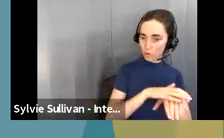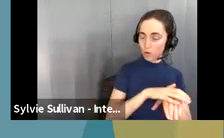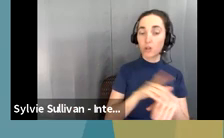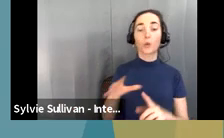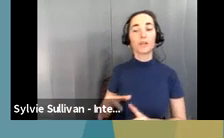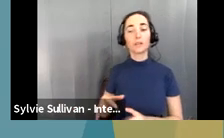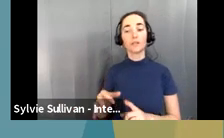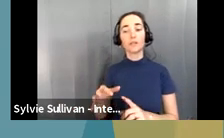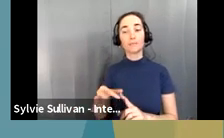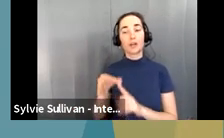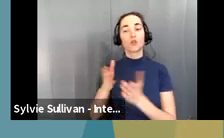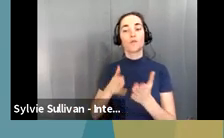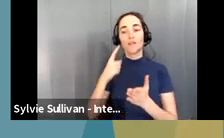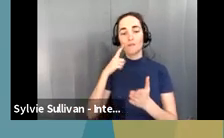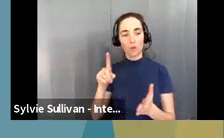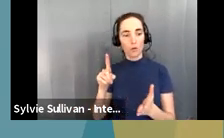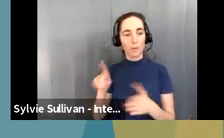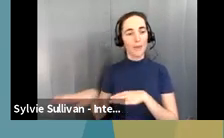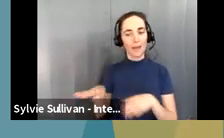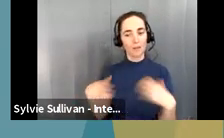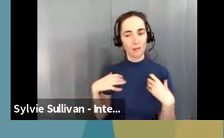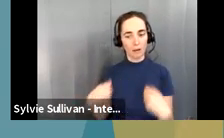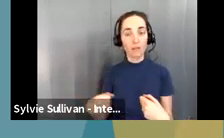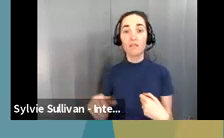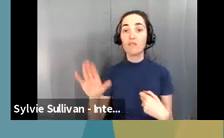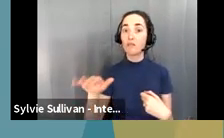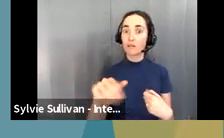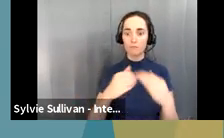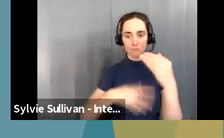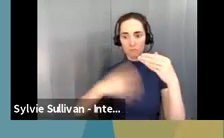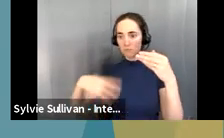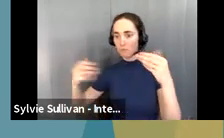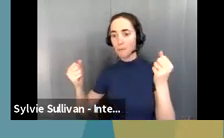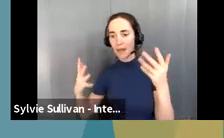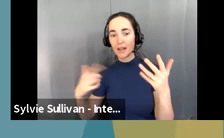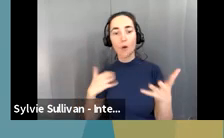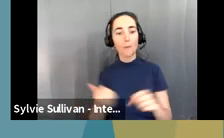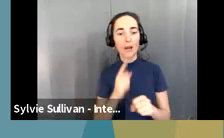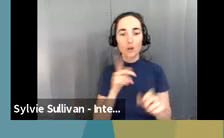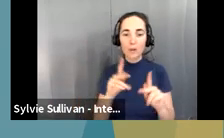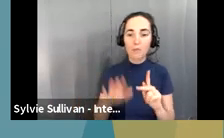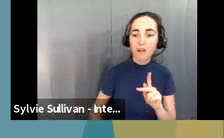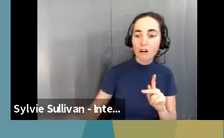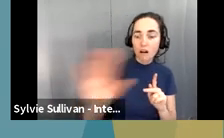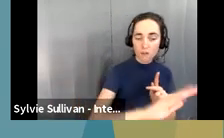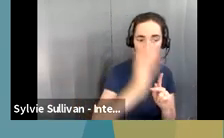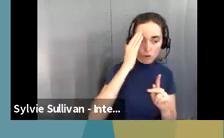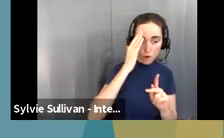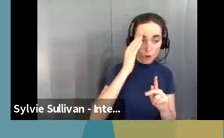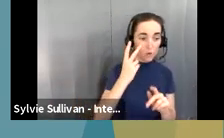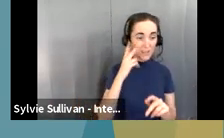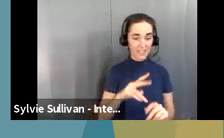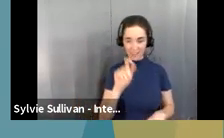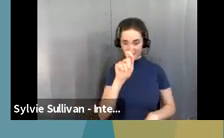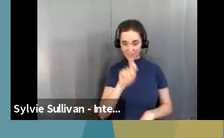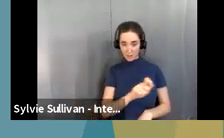bit, but I wanted to make sure that people had this information available to them. Um, and then that, there's a bullet at the bottom that says peer